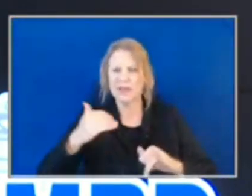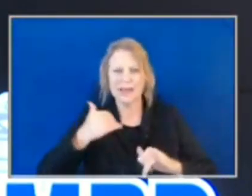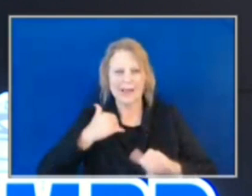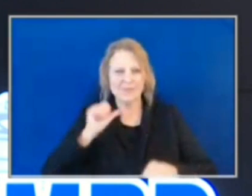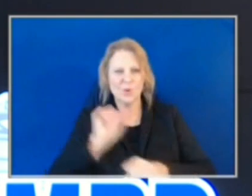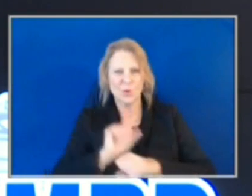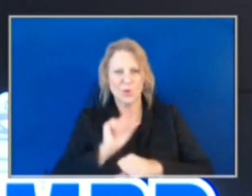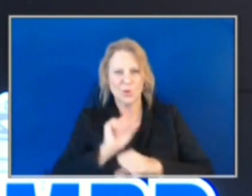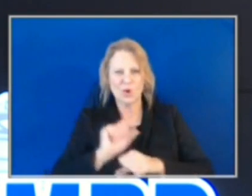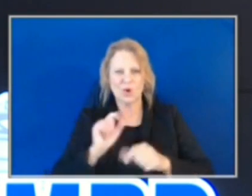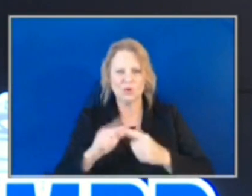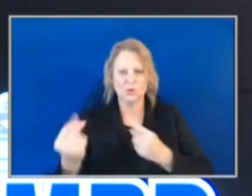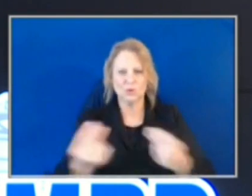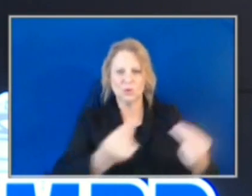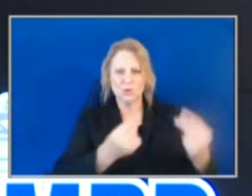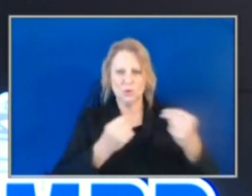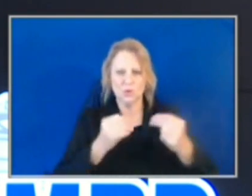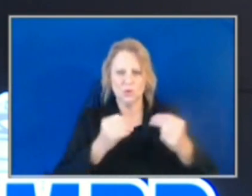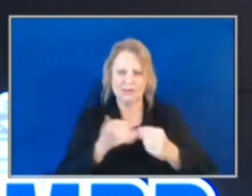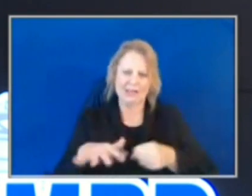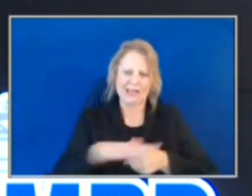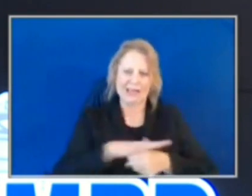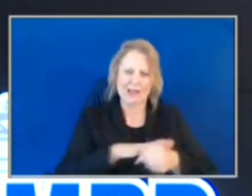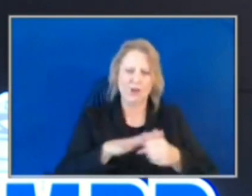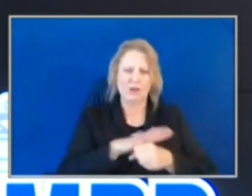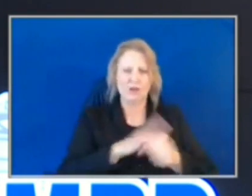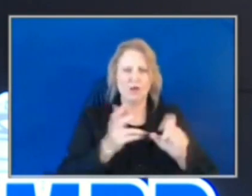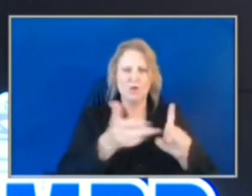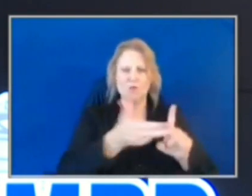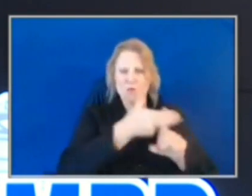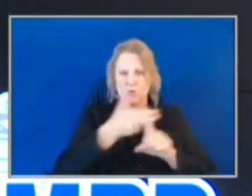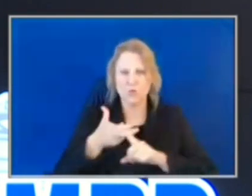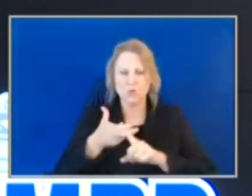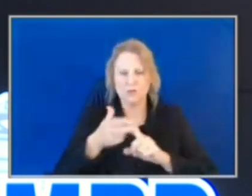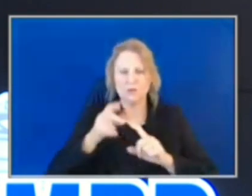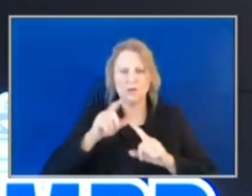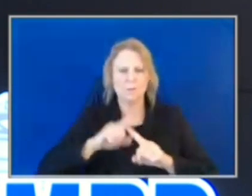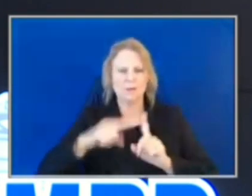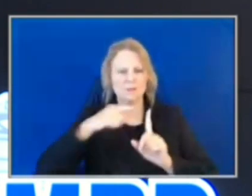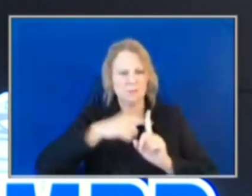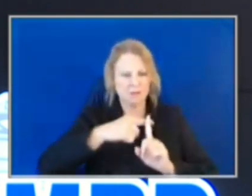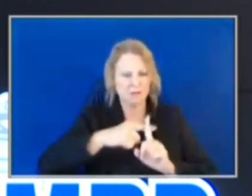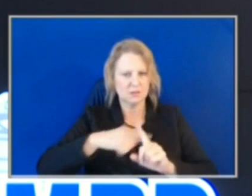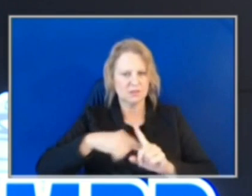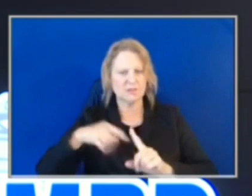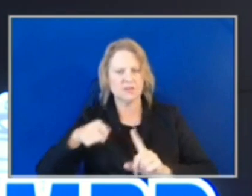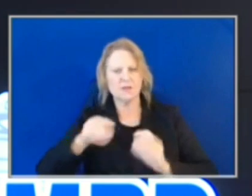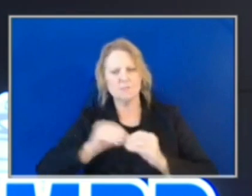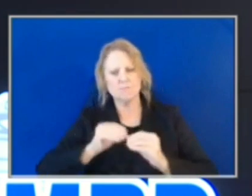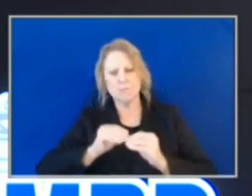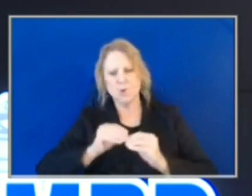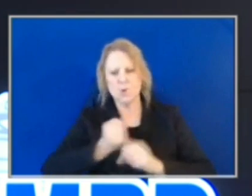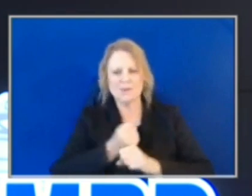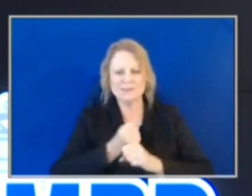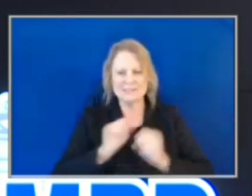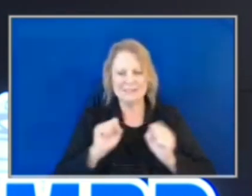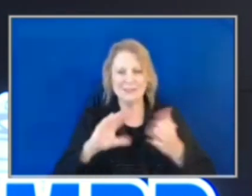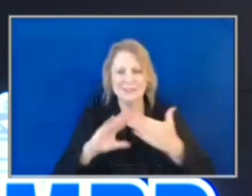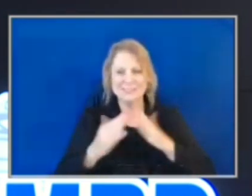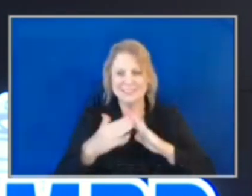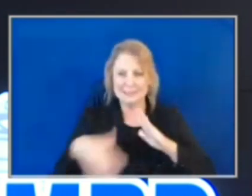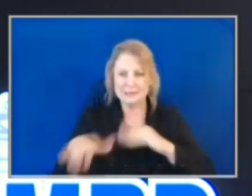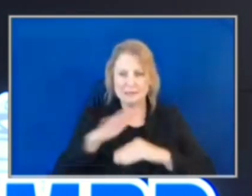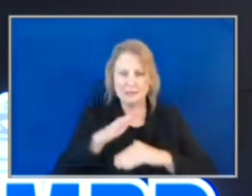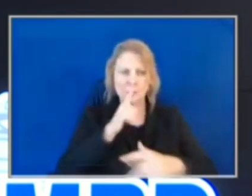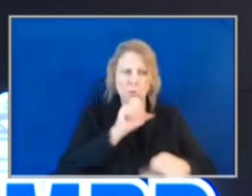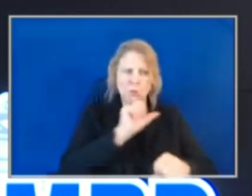it's great to know that we're trending in a very positive direction, which helps ensure a safer city for all who work, live, and